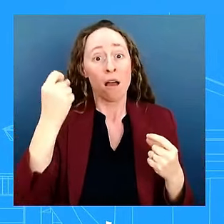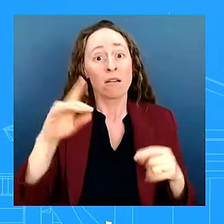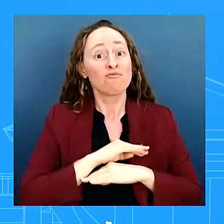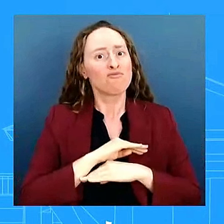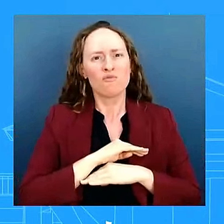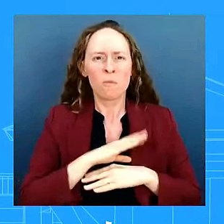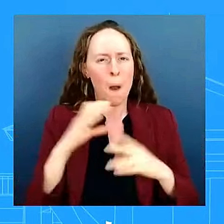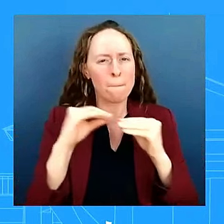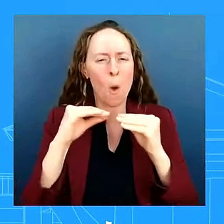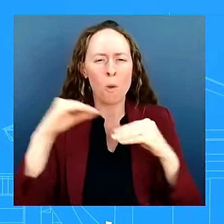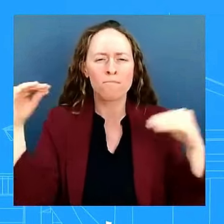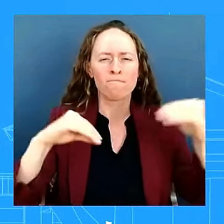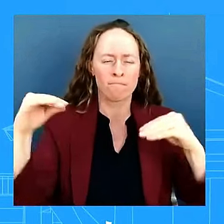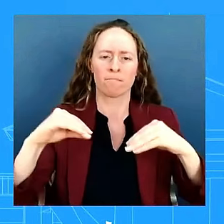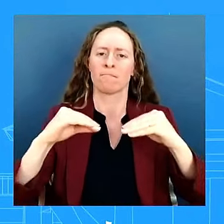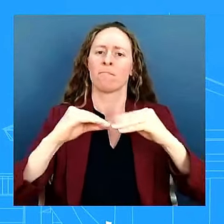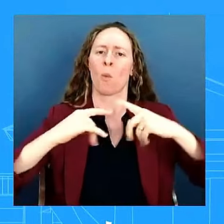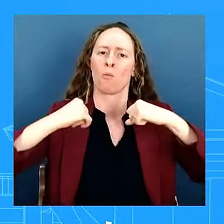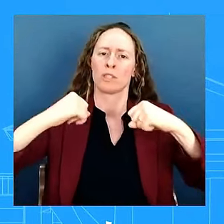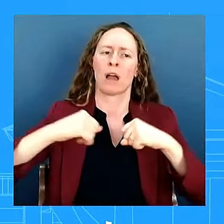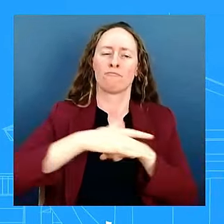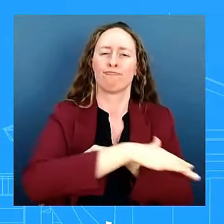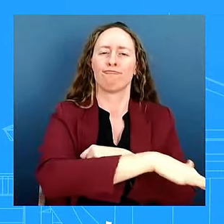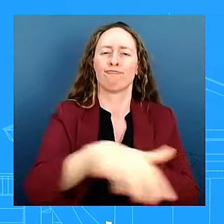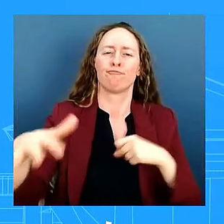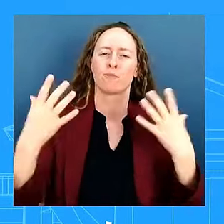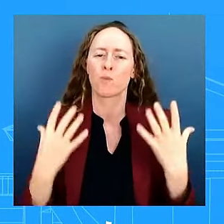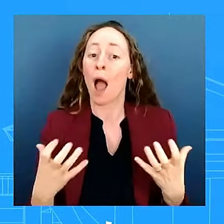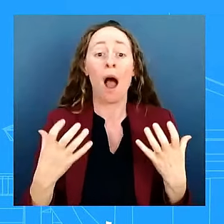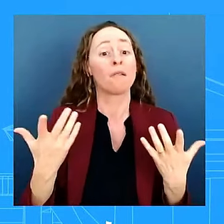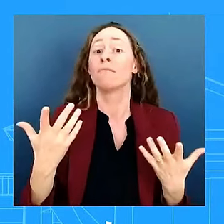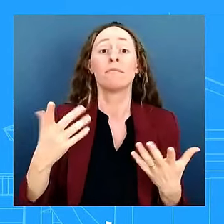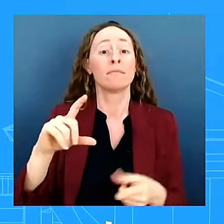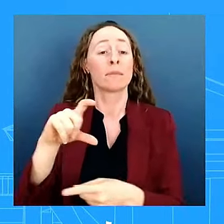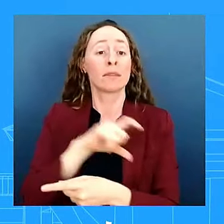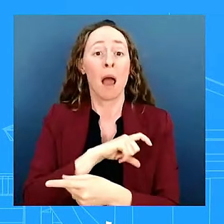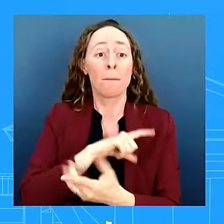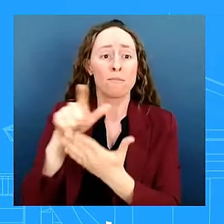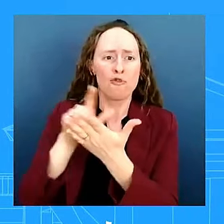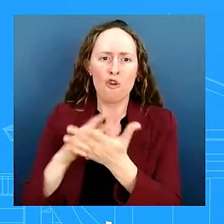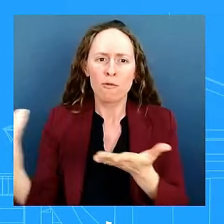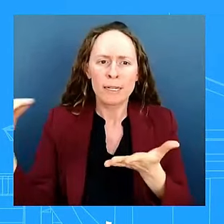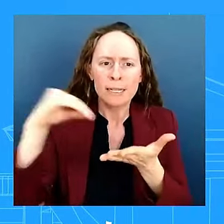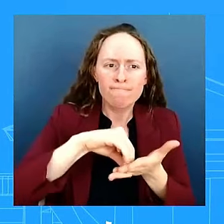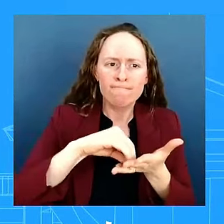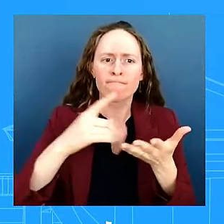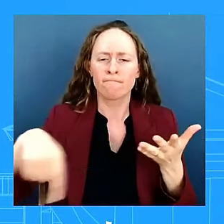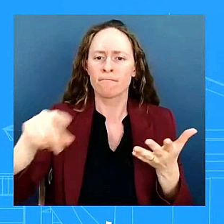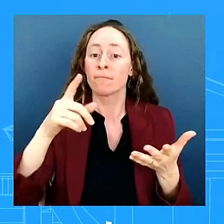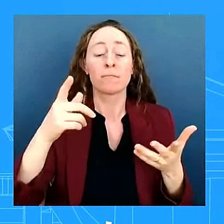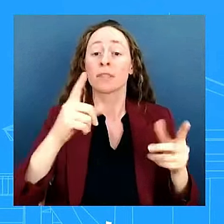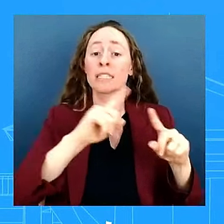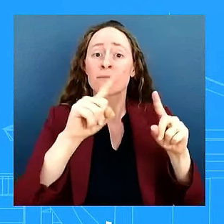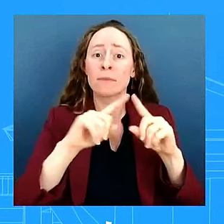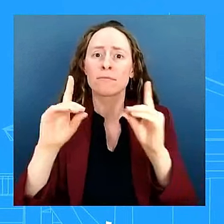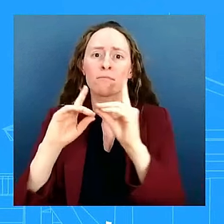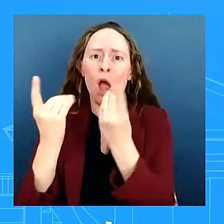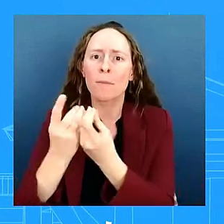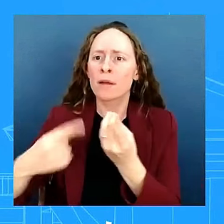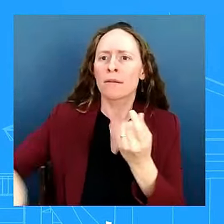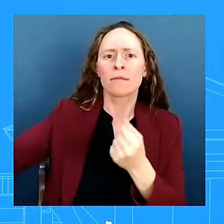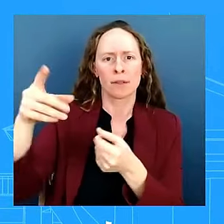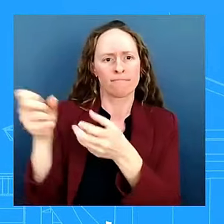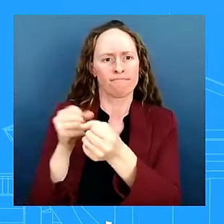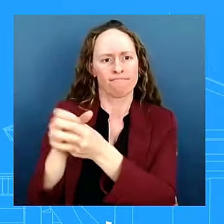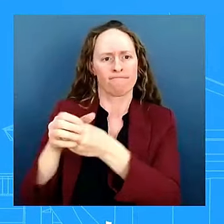legislative and administrative avenue to address gender-based violence during his presidency and today to